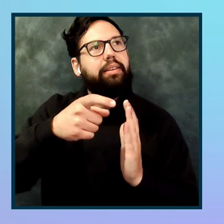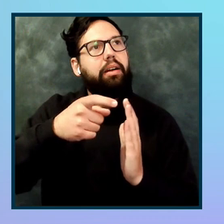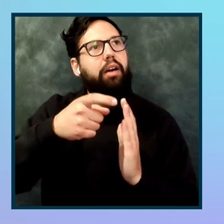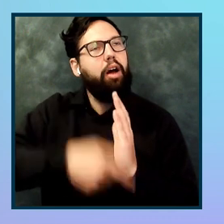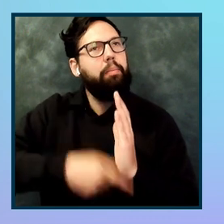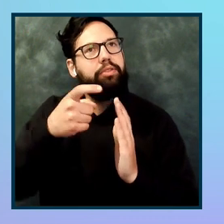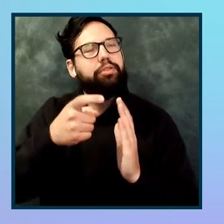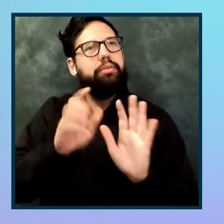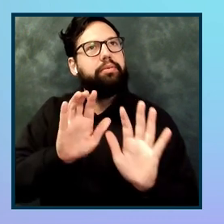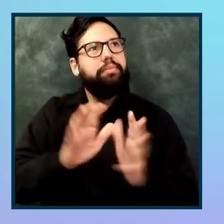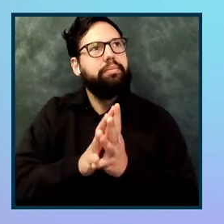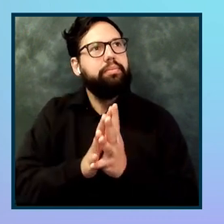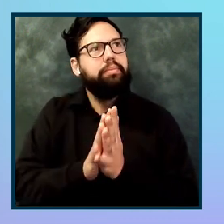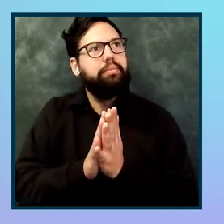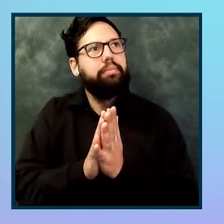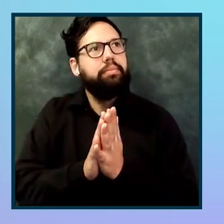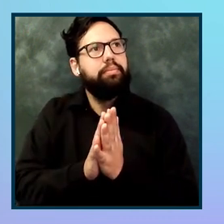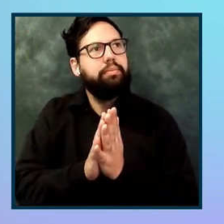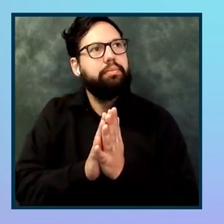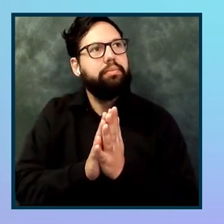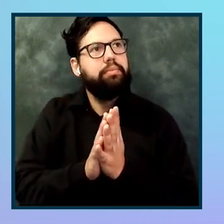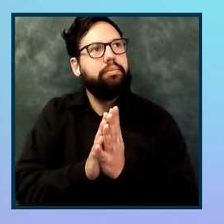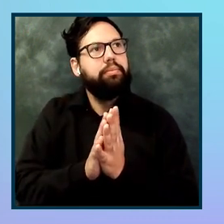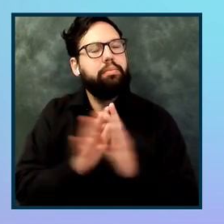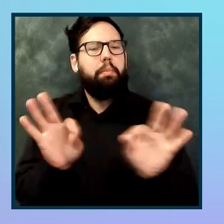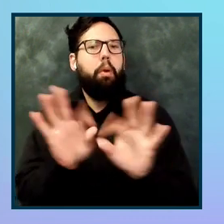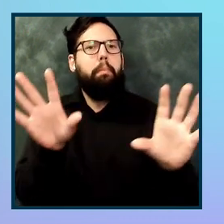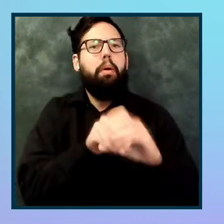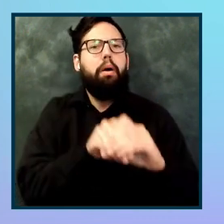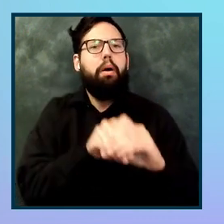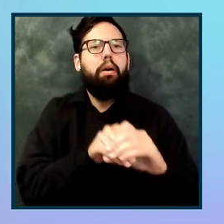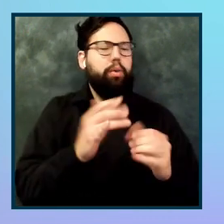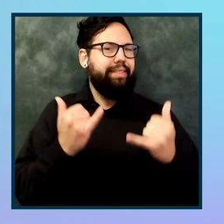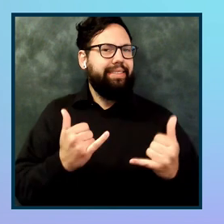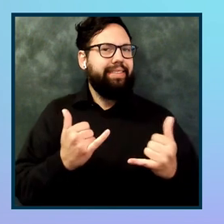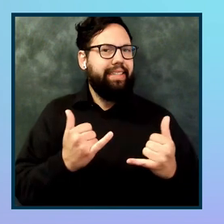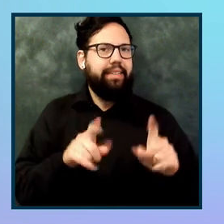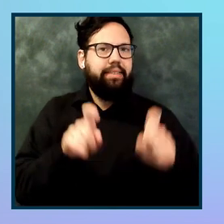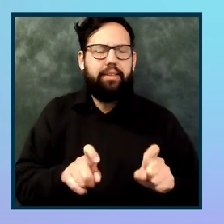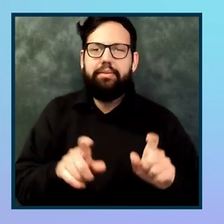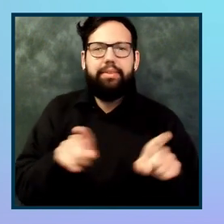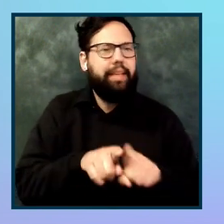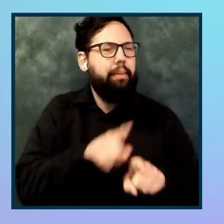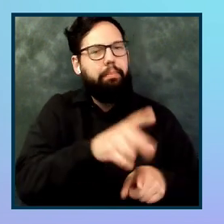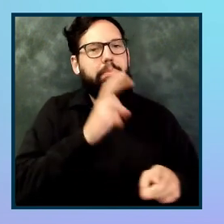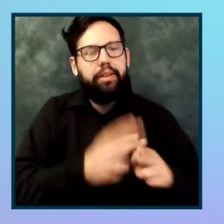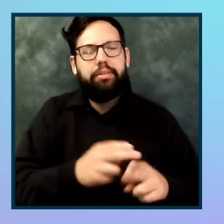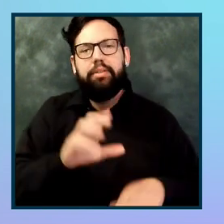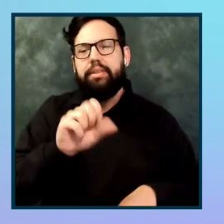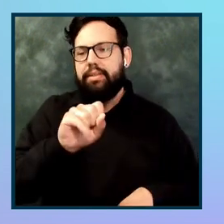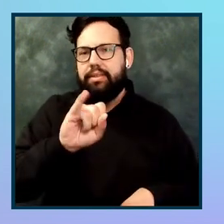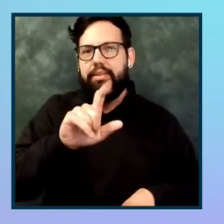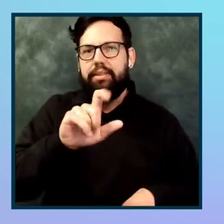part part of your existing test automation, right? Like you said, Selenium or Cypress, Playwright,